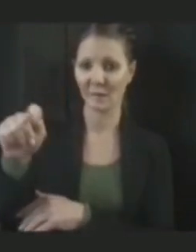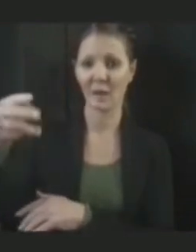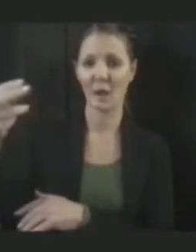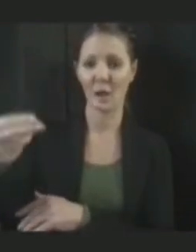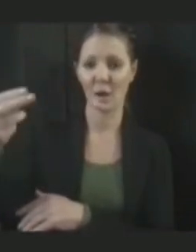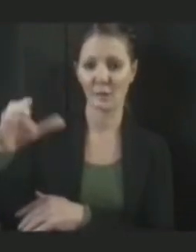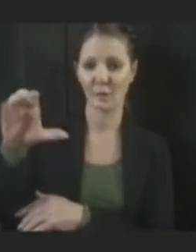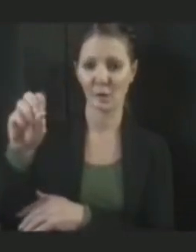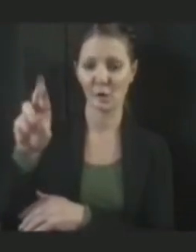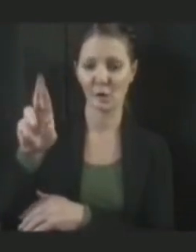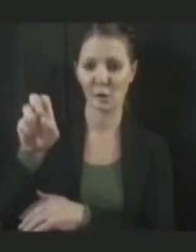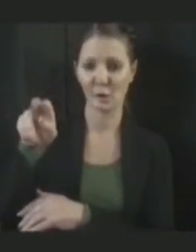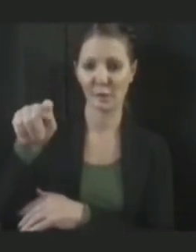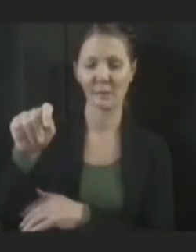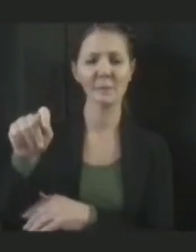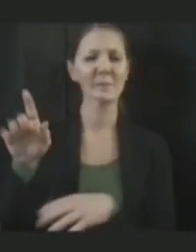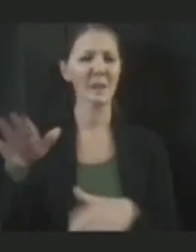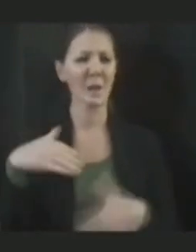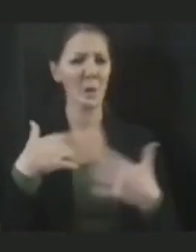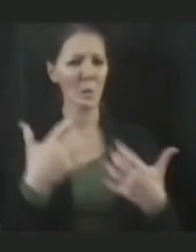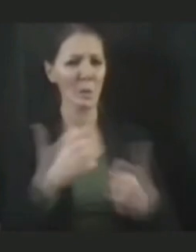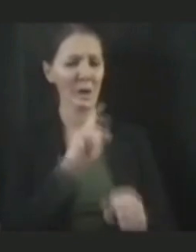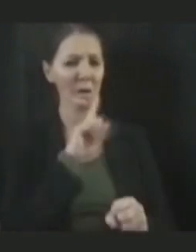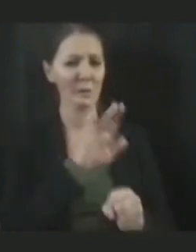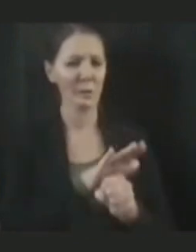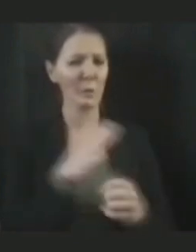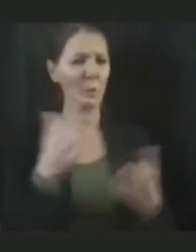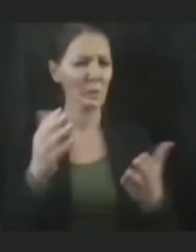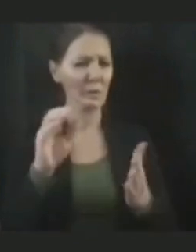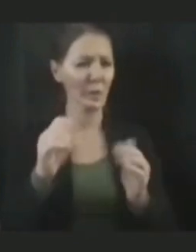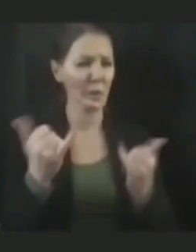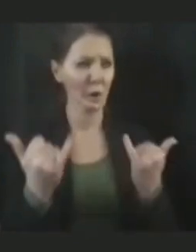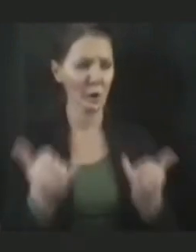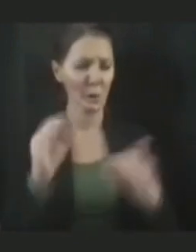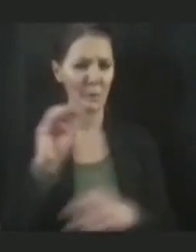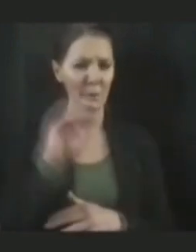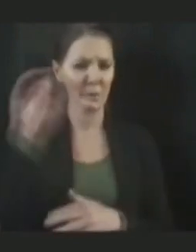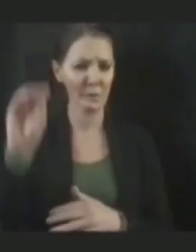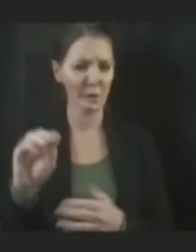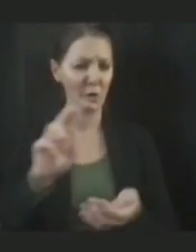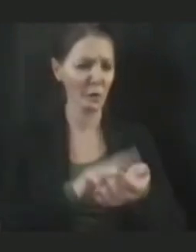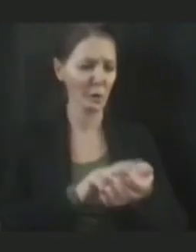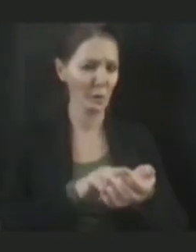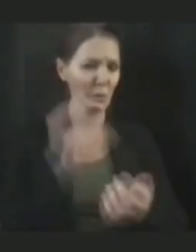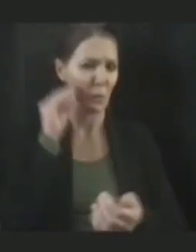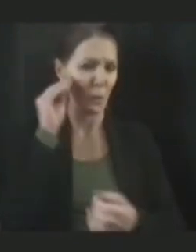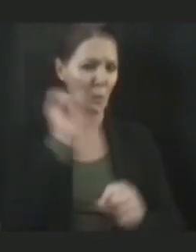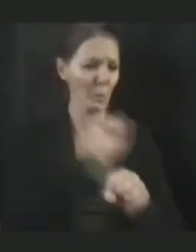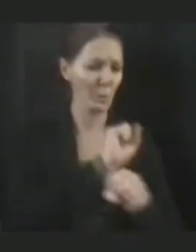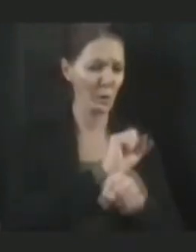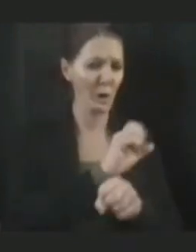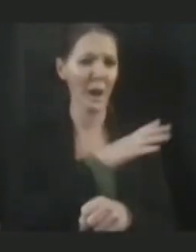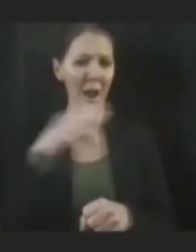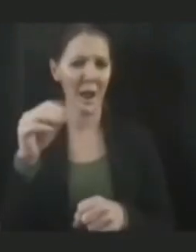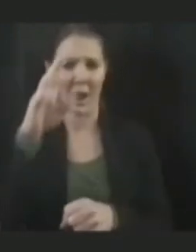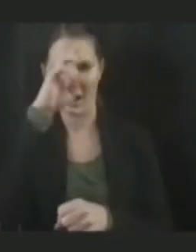just wanted to confirm what is the current percentage of workers in nursing homes and then separately in hospitals who are boosted.